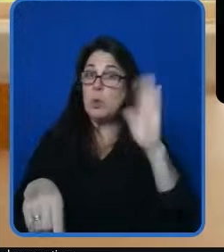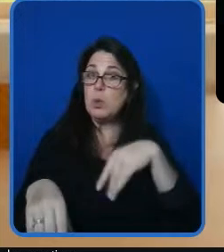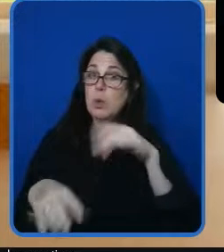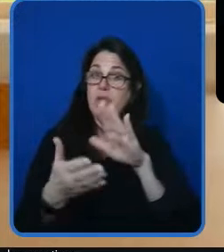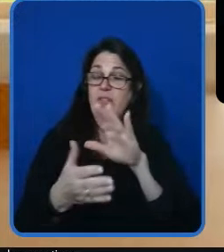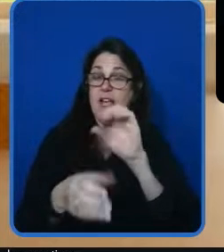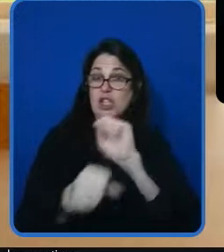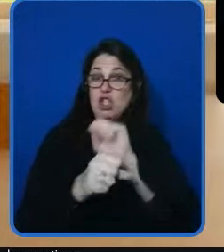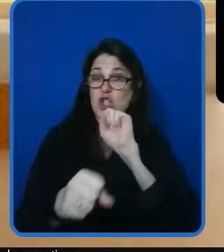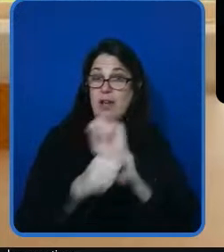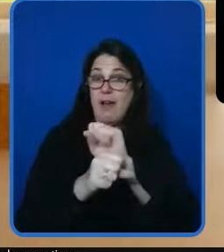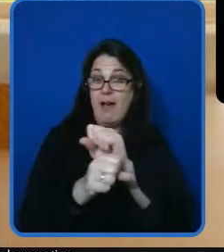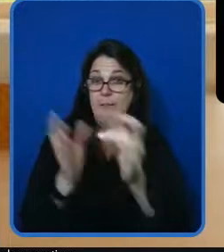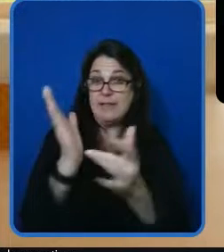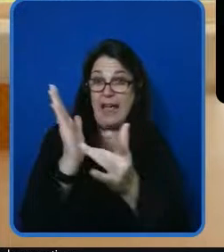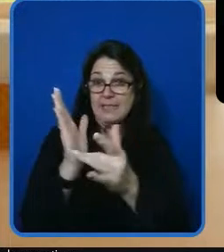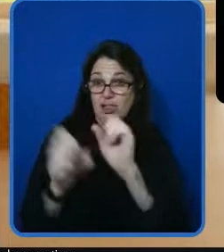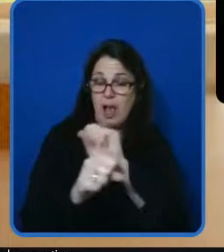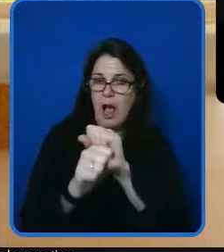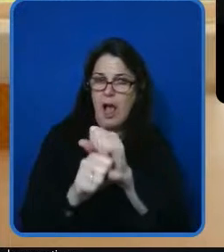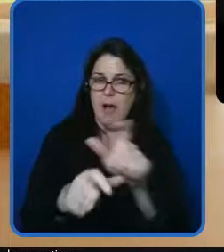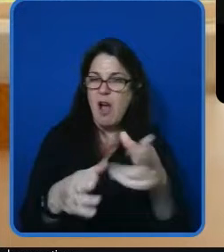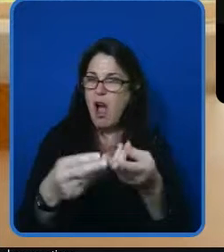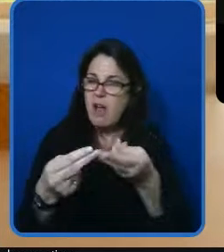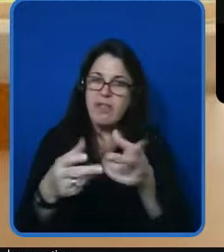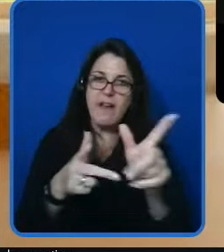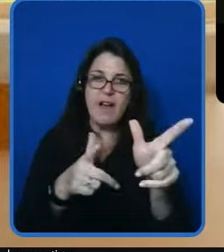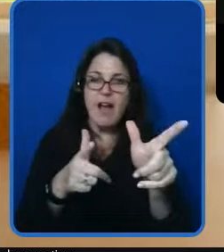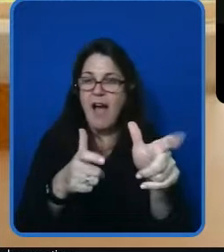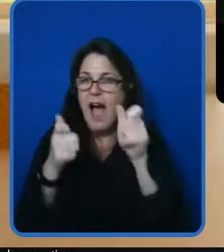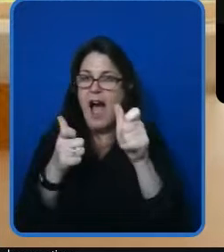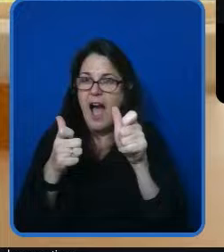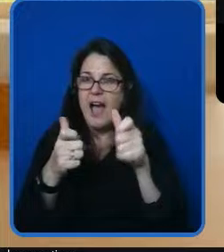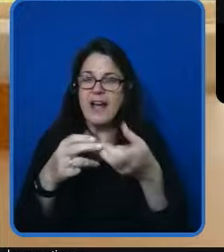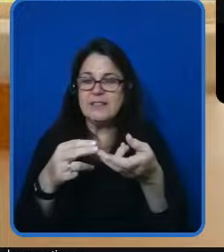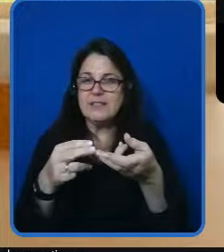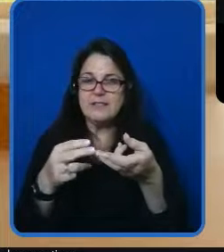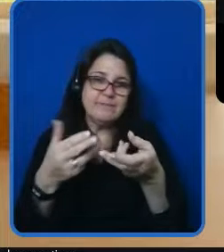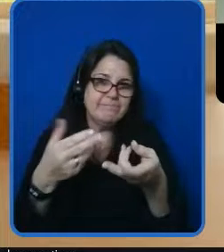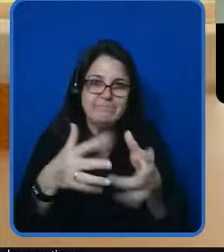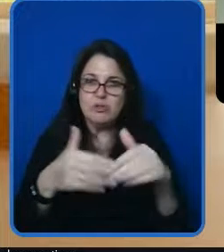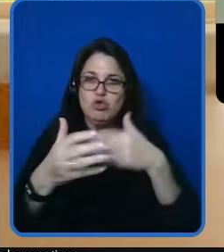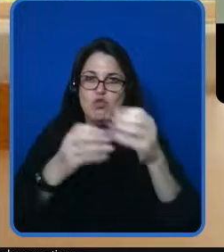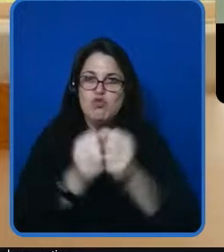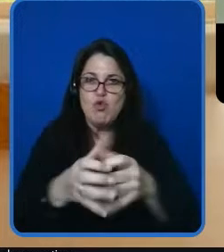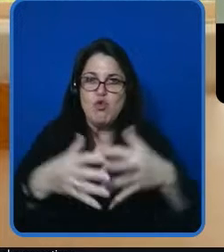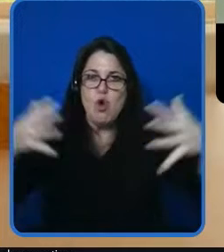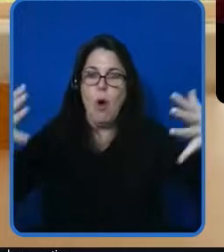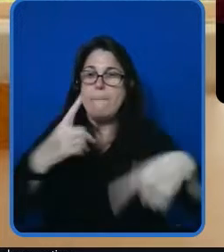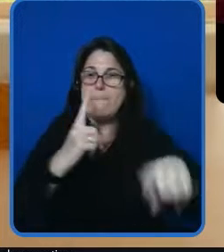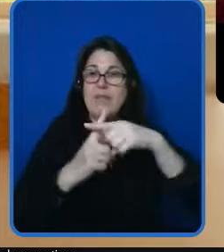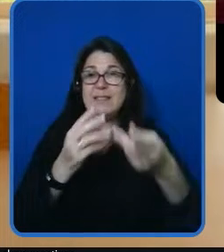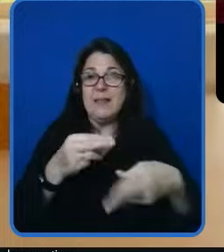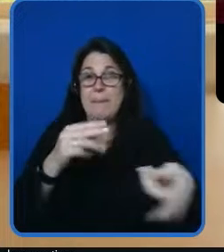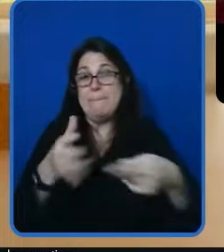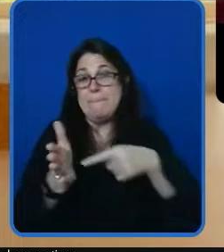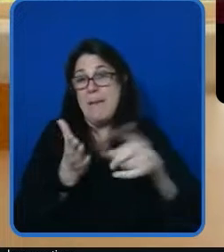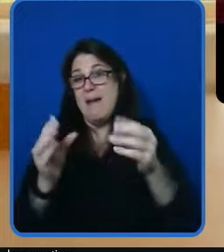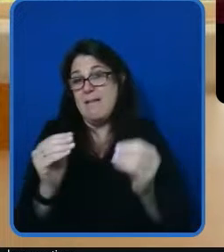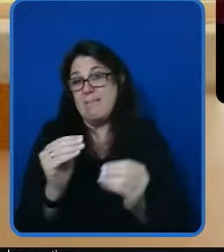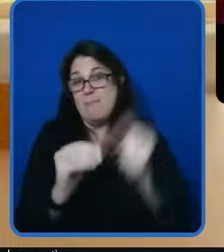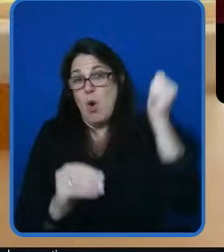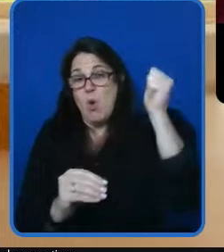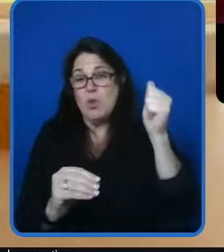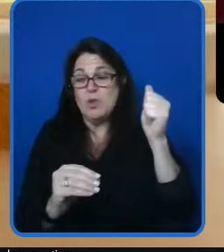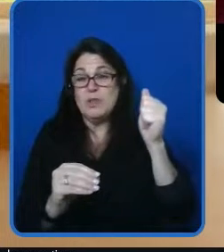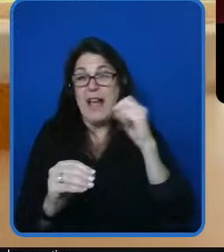highest-paying fastest growing in our country and frankly around the world if women are left behind then that's a world of economic